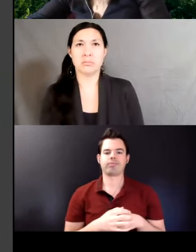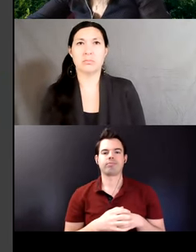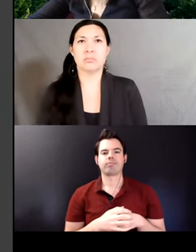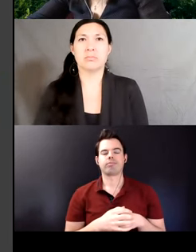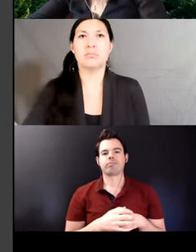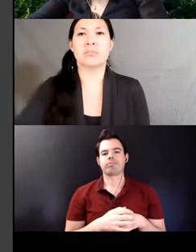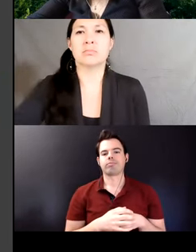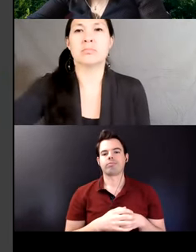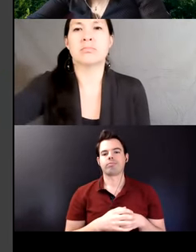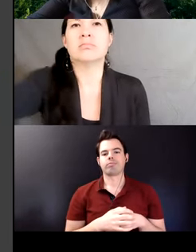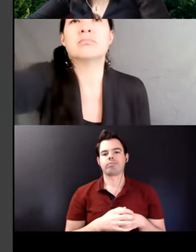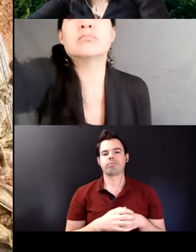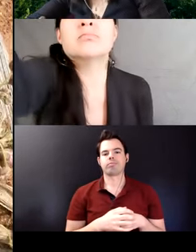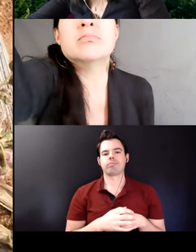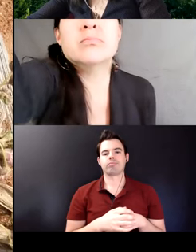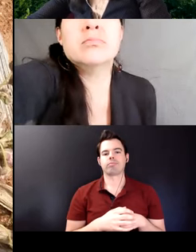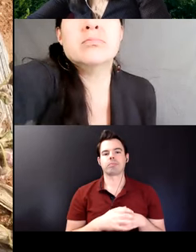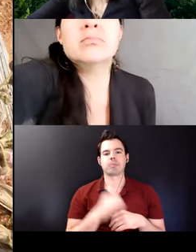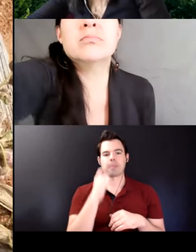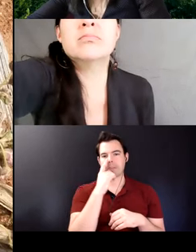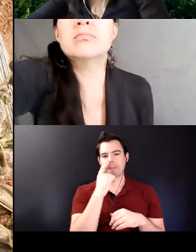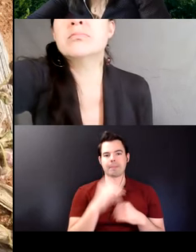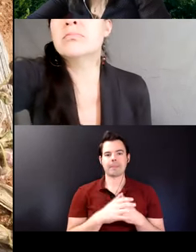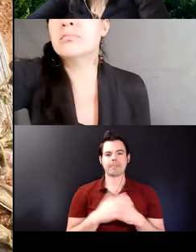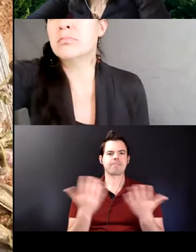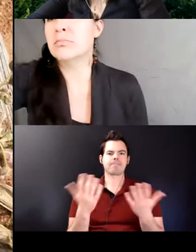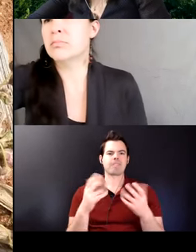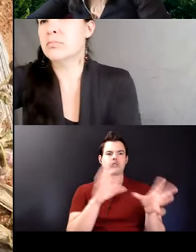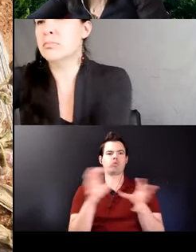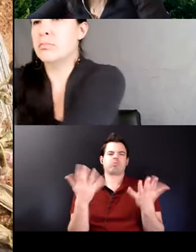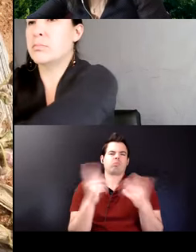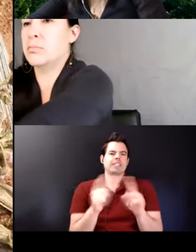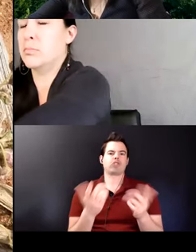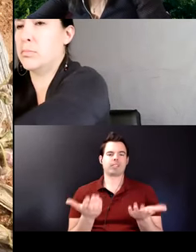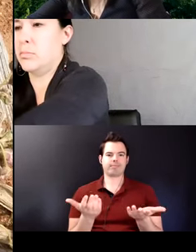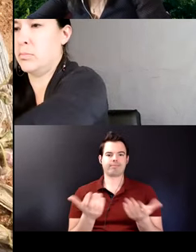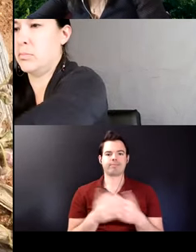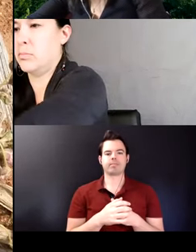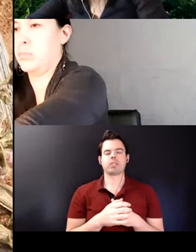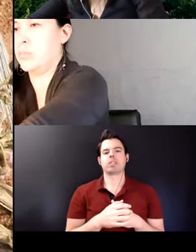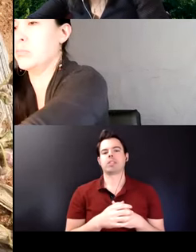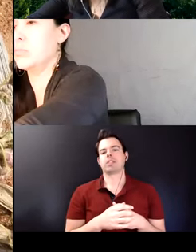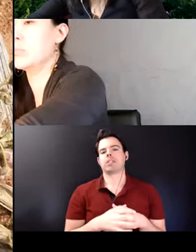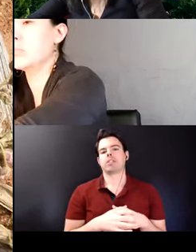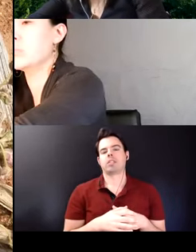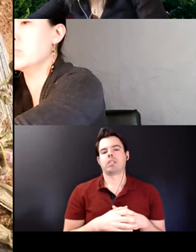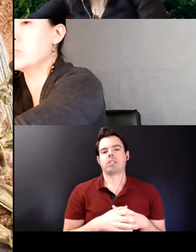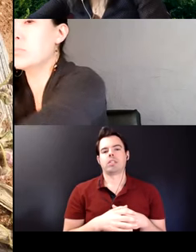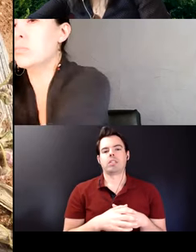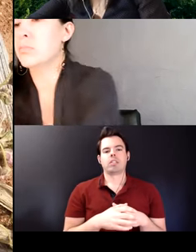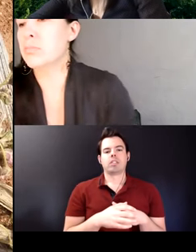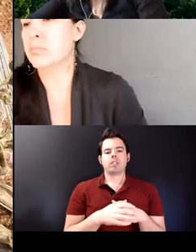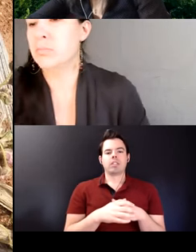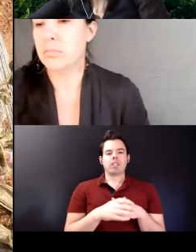I claim that the lexical diversity of derivational suffixes